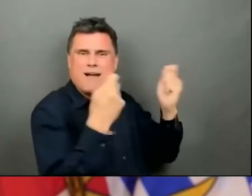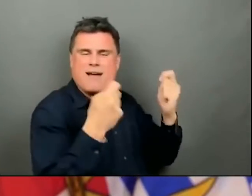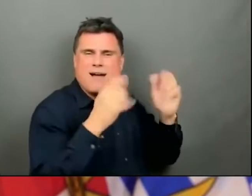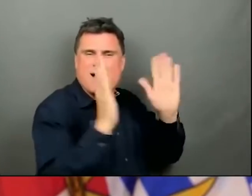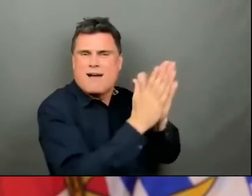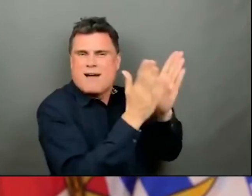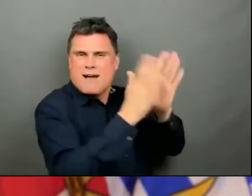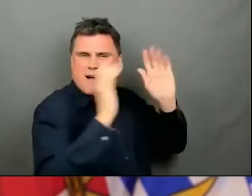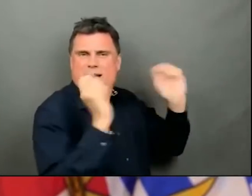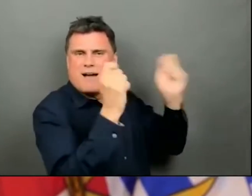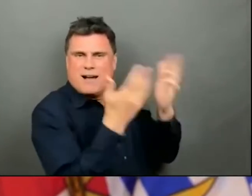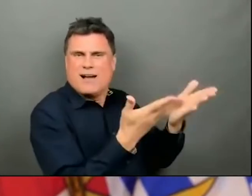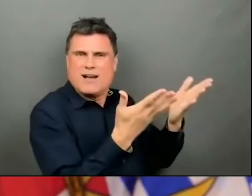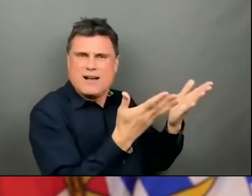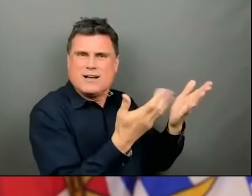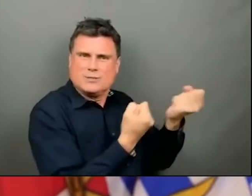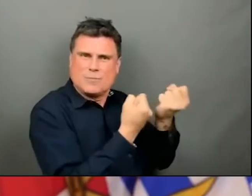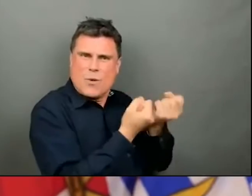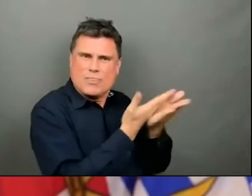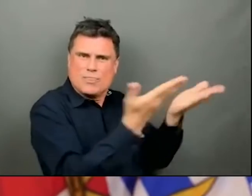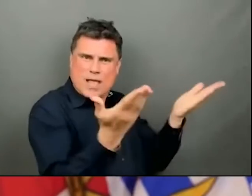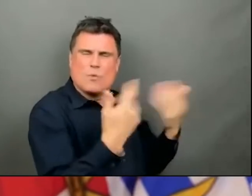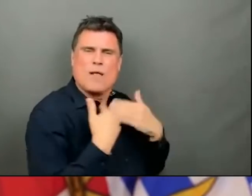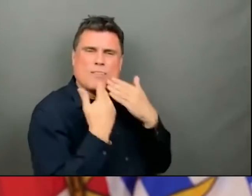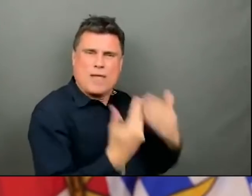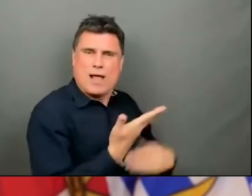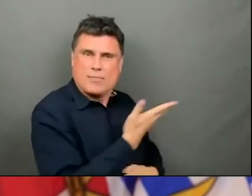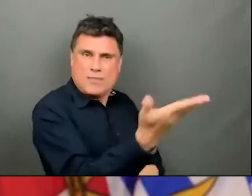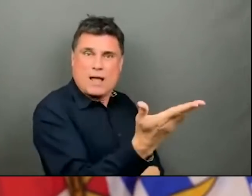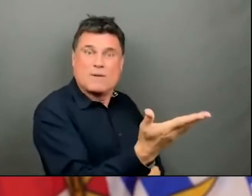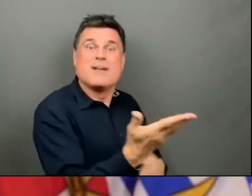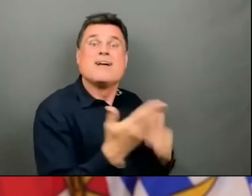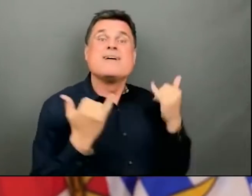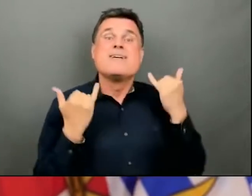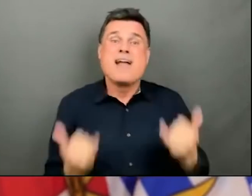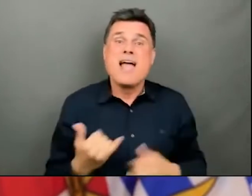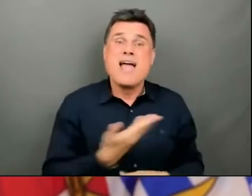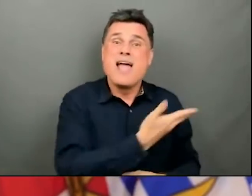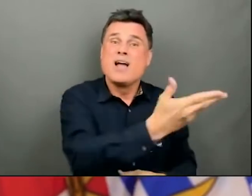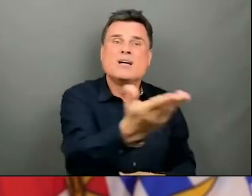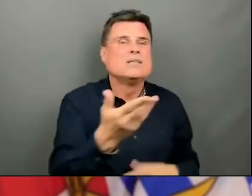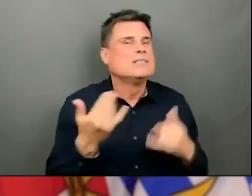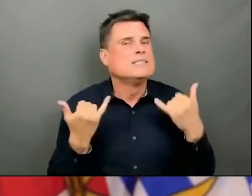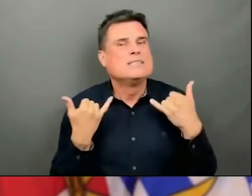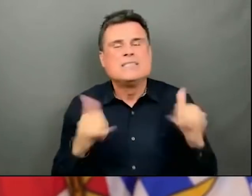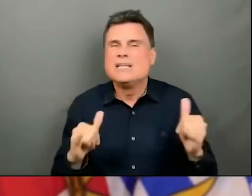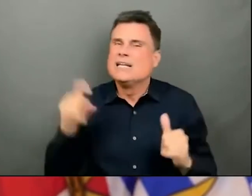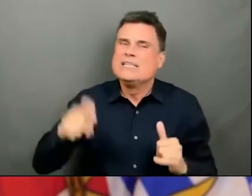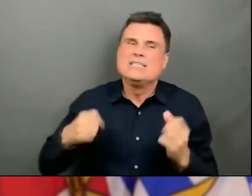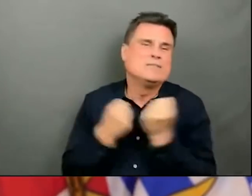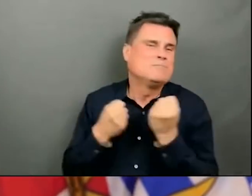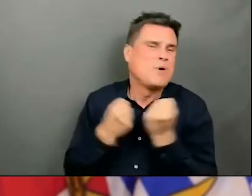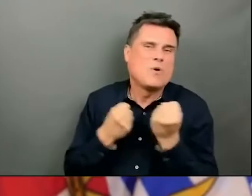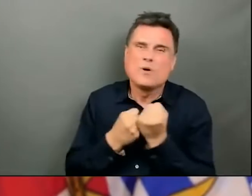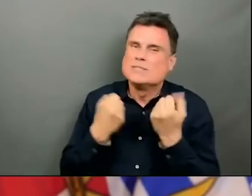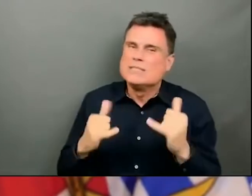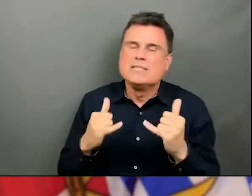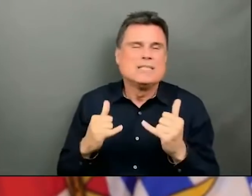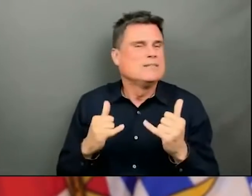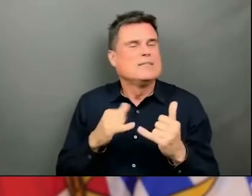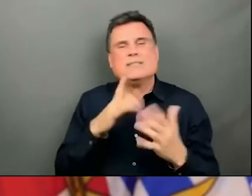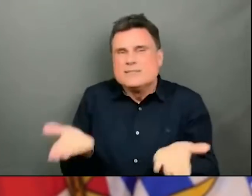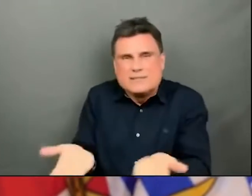wanted to show our appreciation, they are still there for us. And have been for the last 15